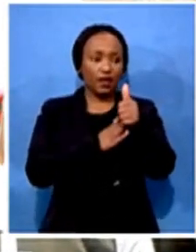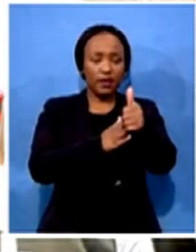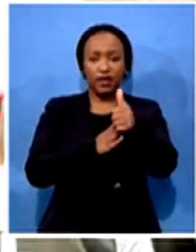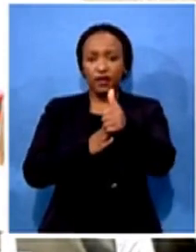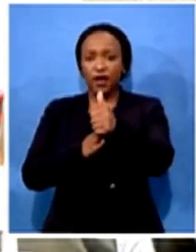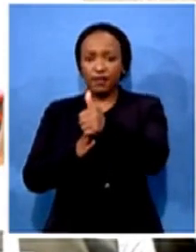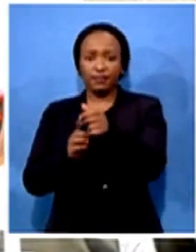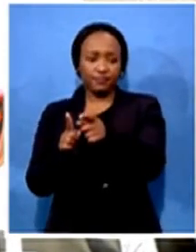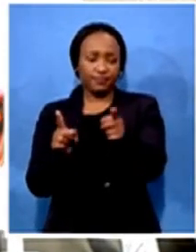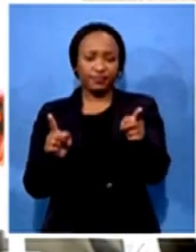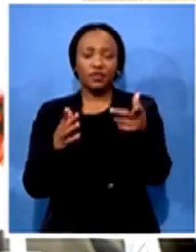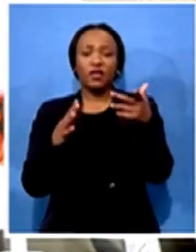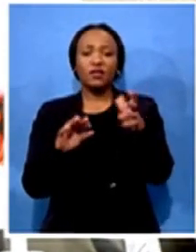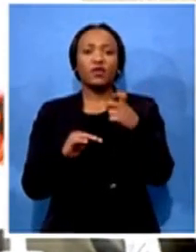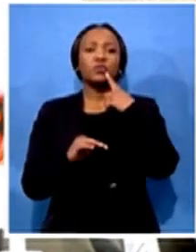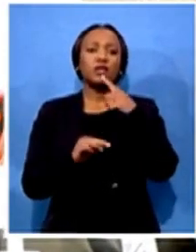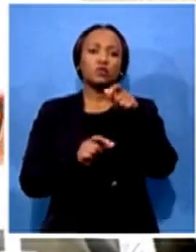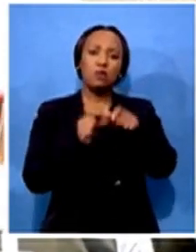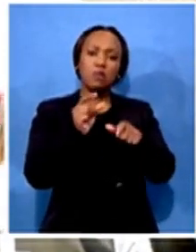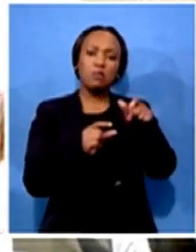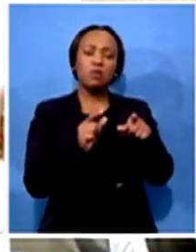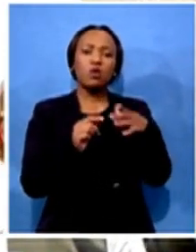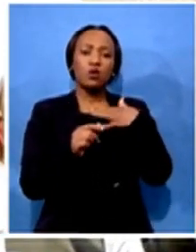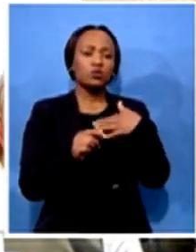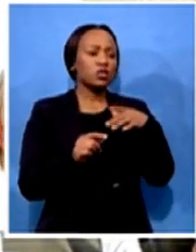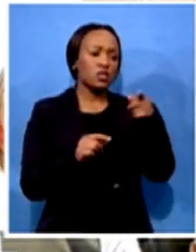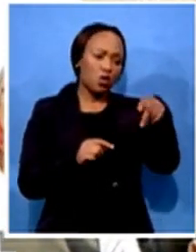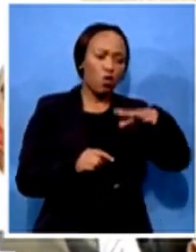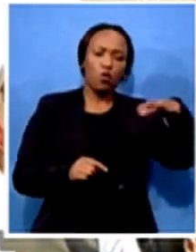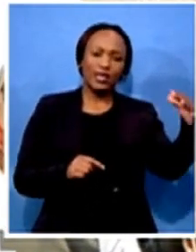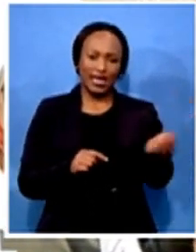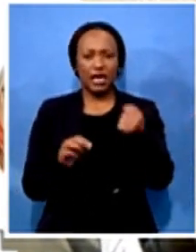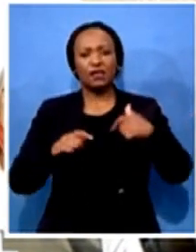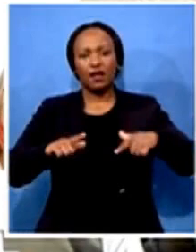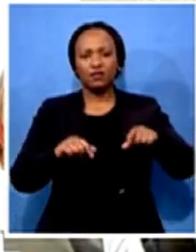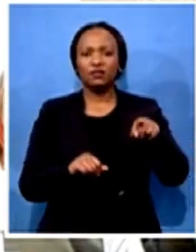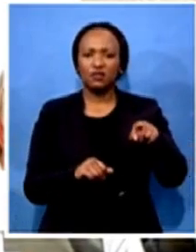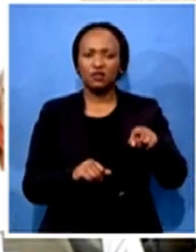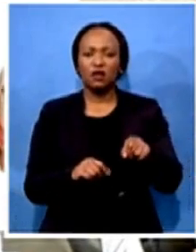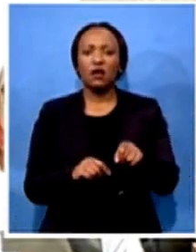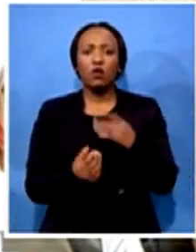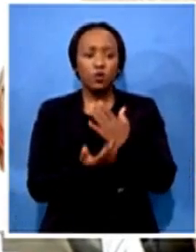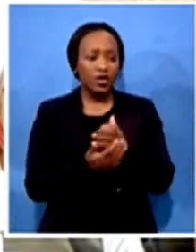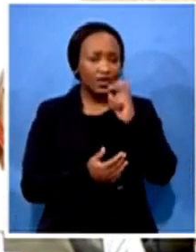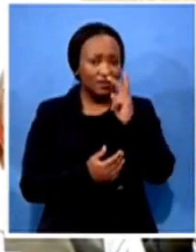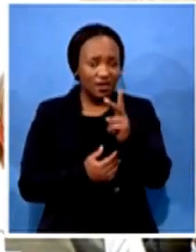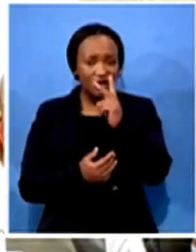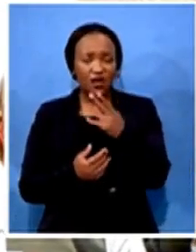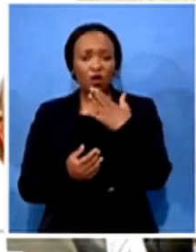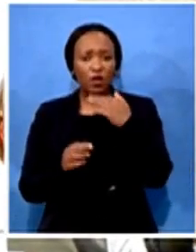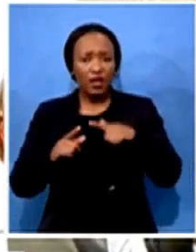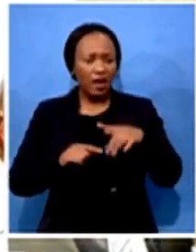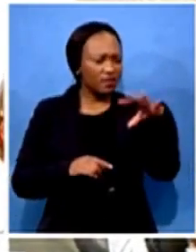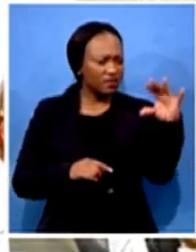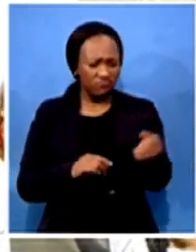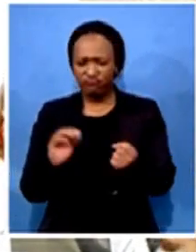go and take the land. I think because we can see what happened with the land grabs. And I think this is a flow out on